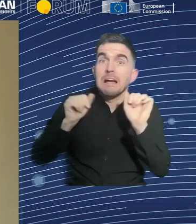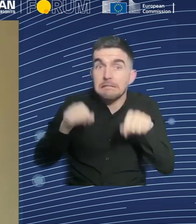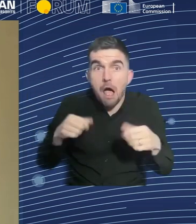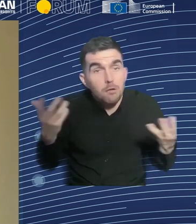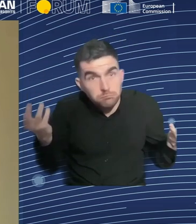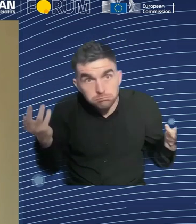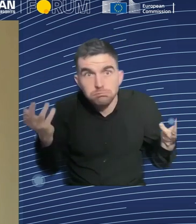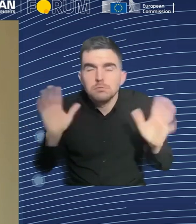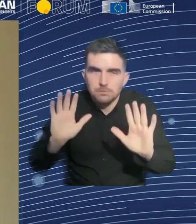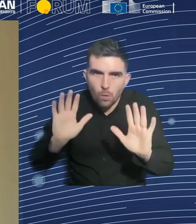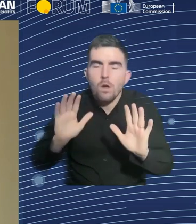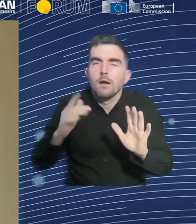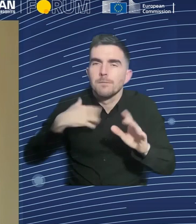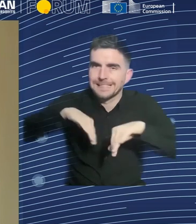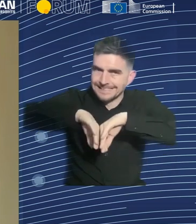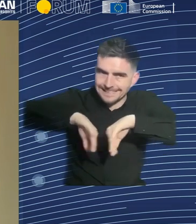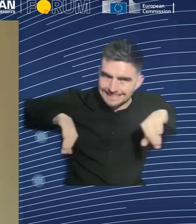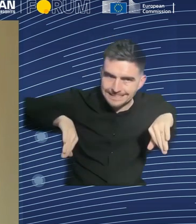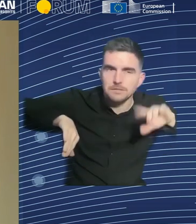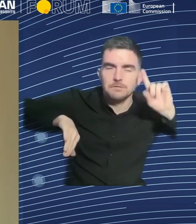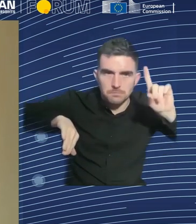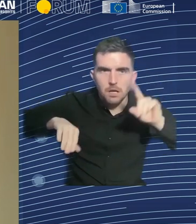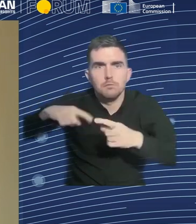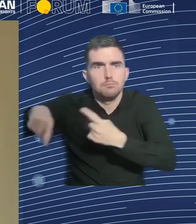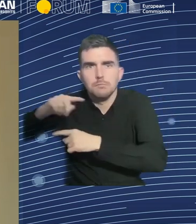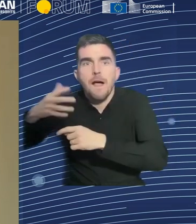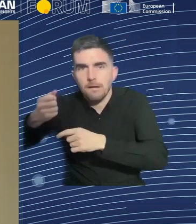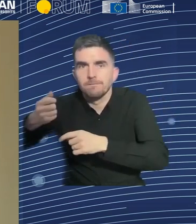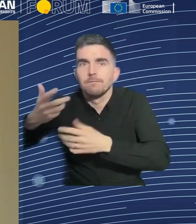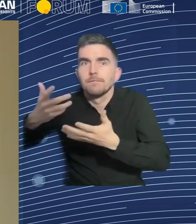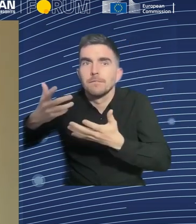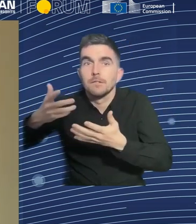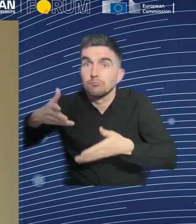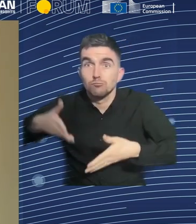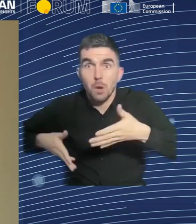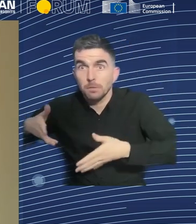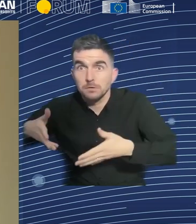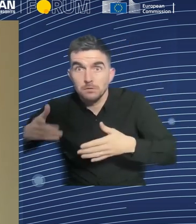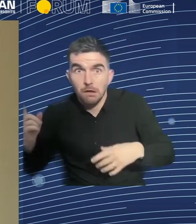drive cars on ordinary streets. That's still very much in the experimental phase.